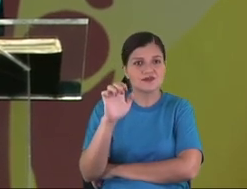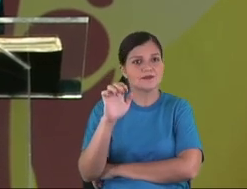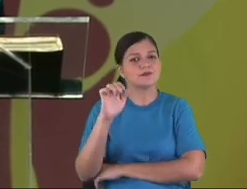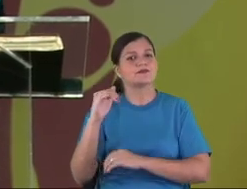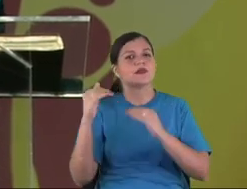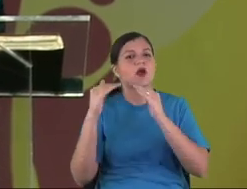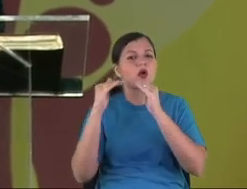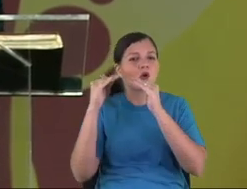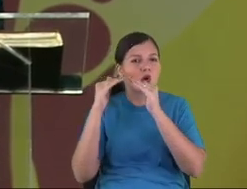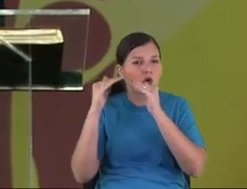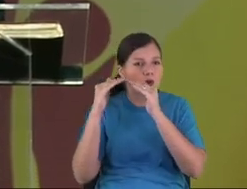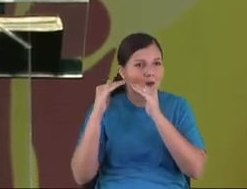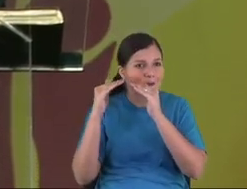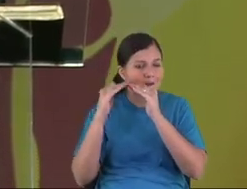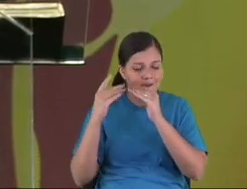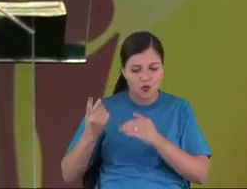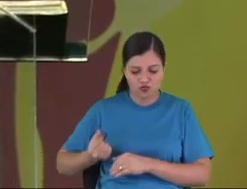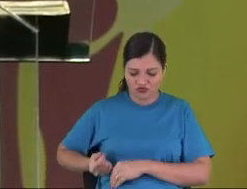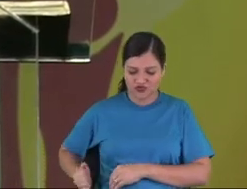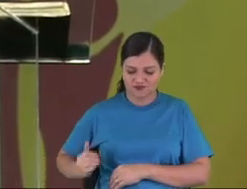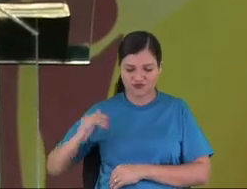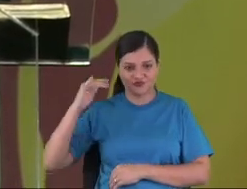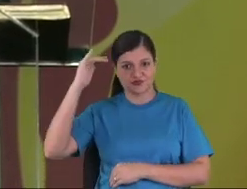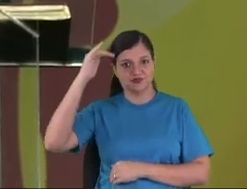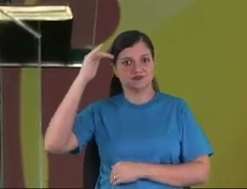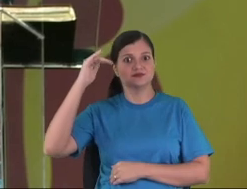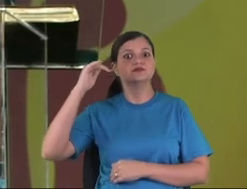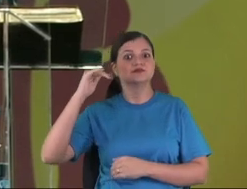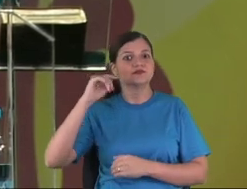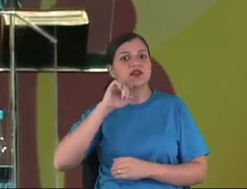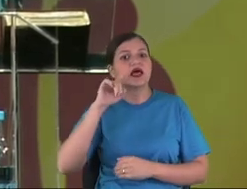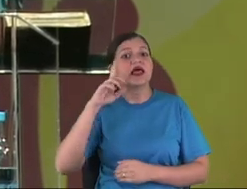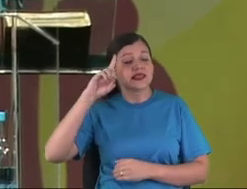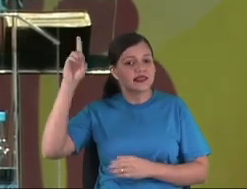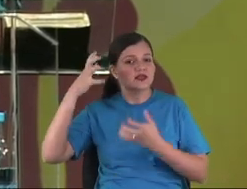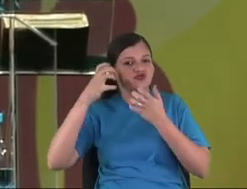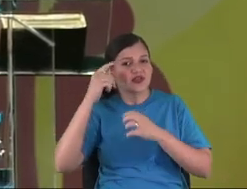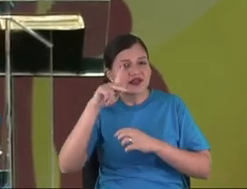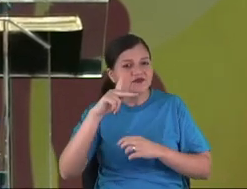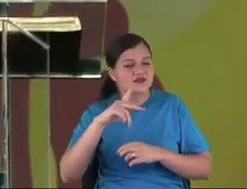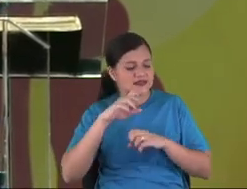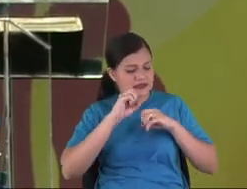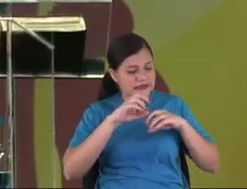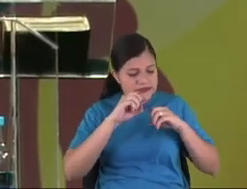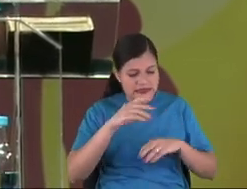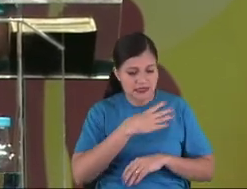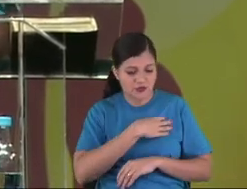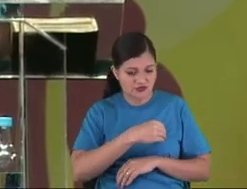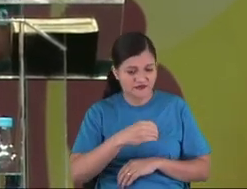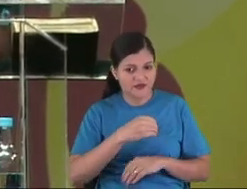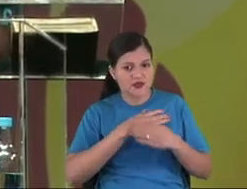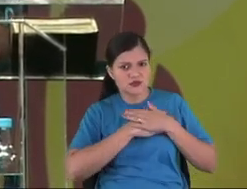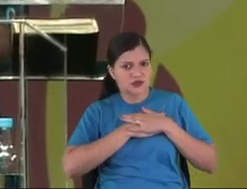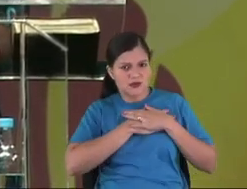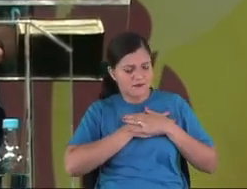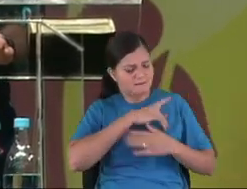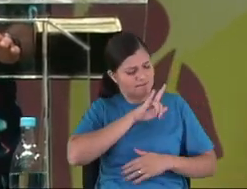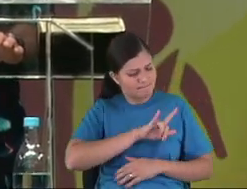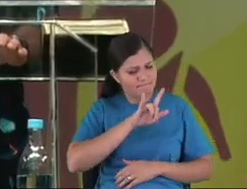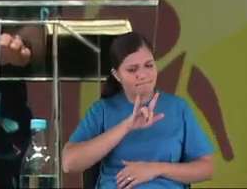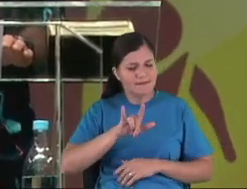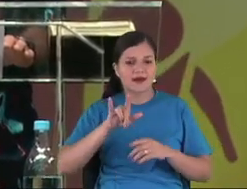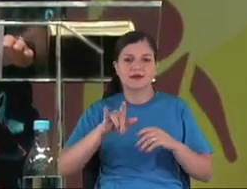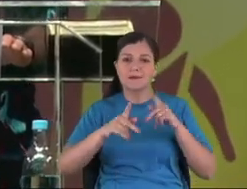to have prosperity. And God wants to teach them to be generous as people and with